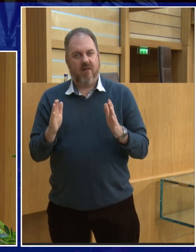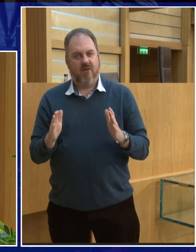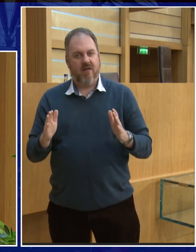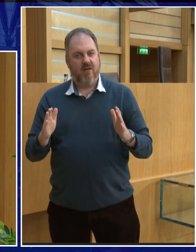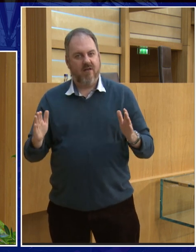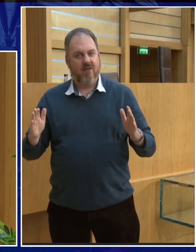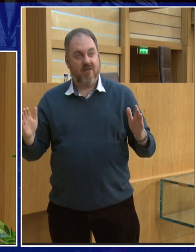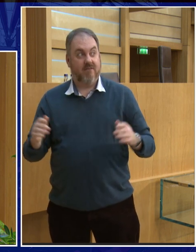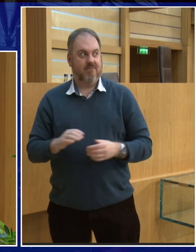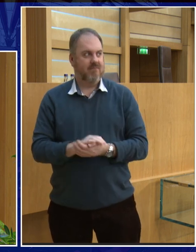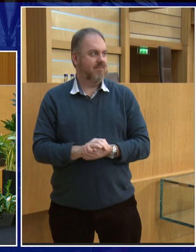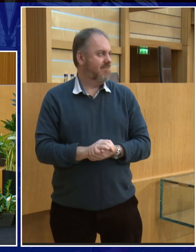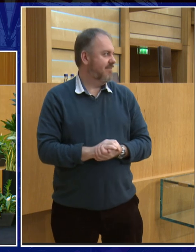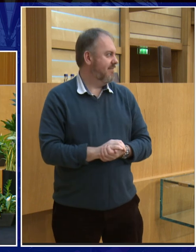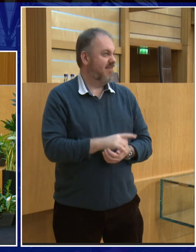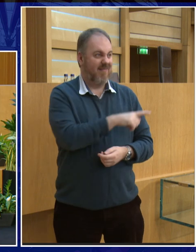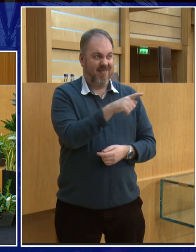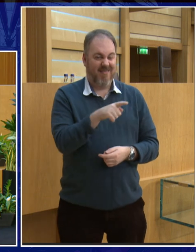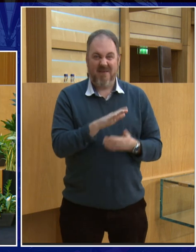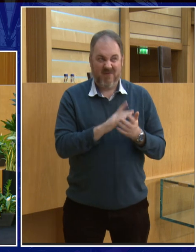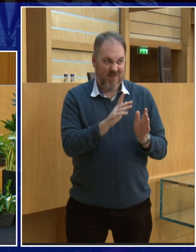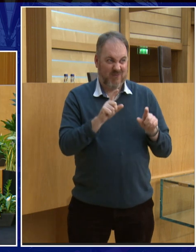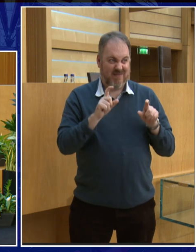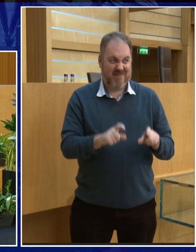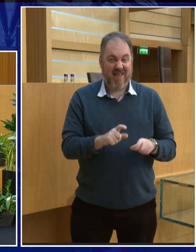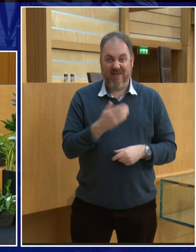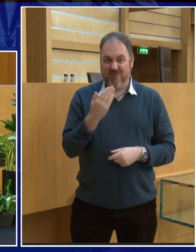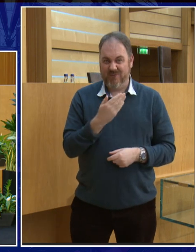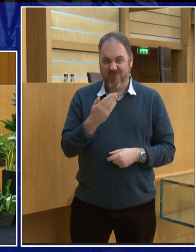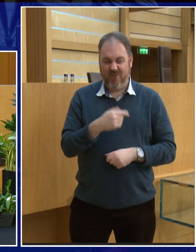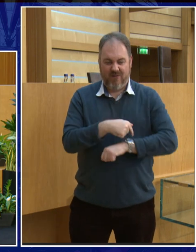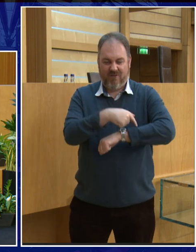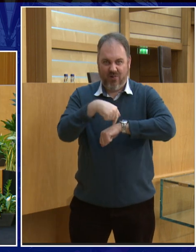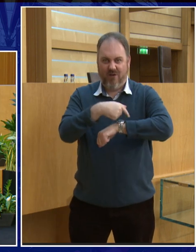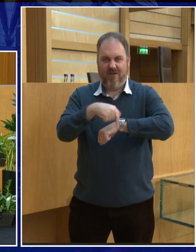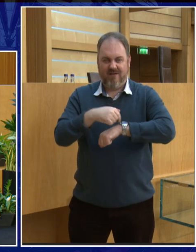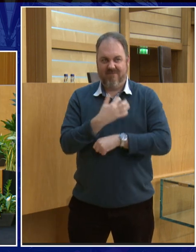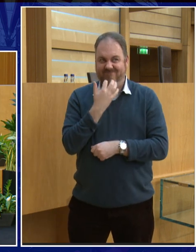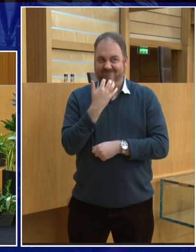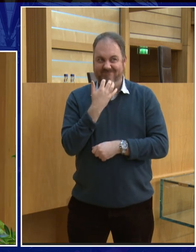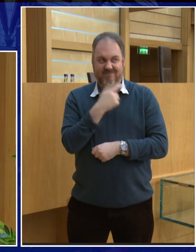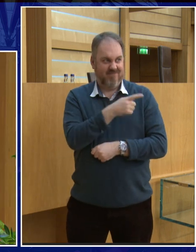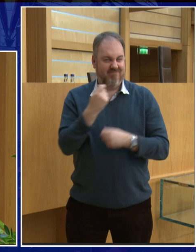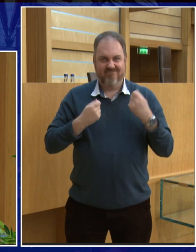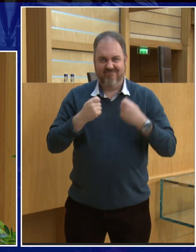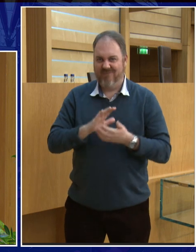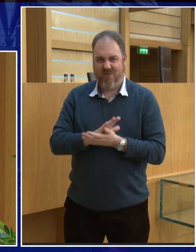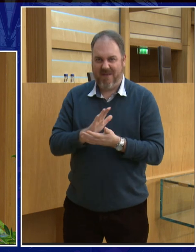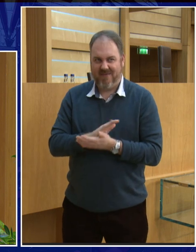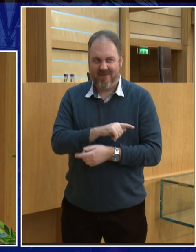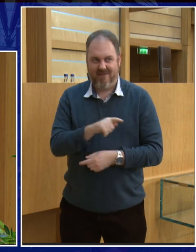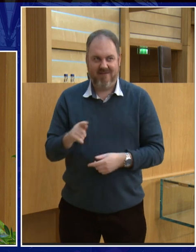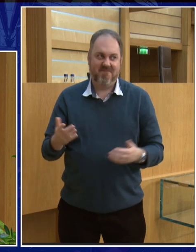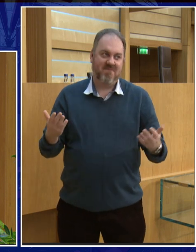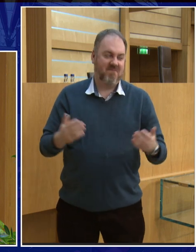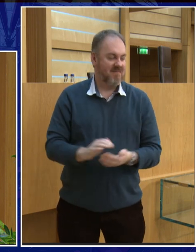now you have to be at school longer then I can see a look of horror on your face now the problem